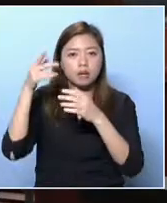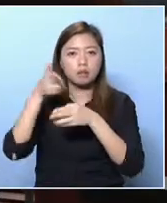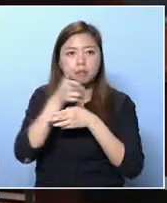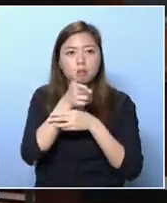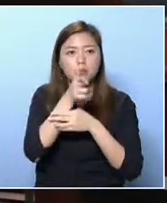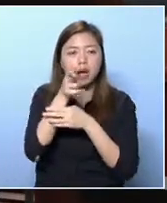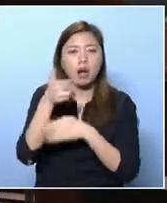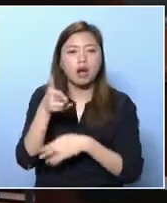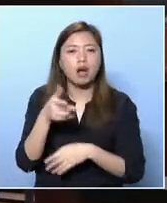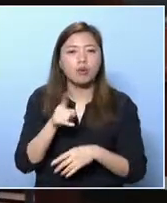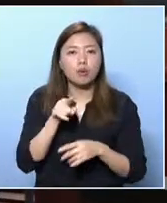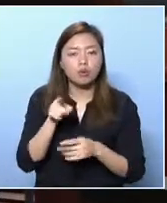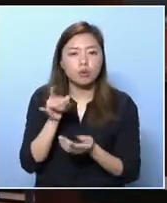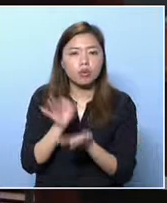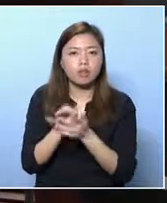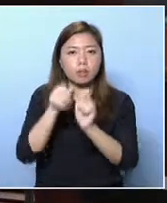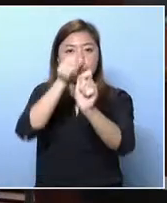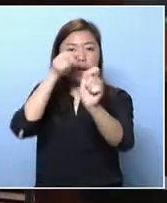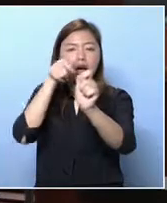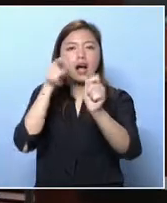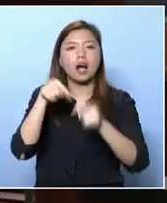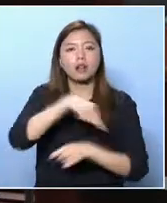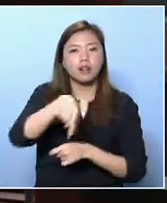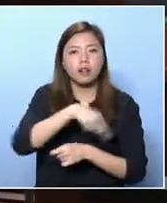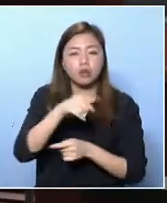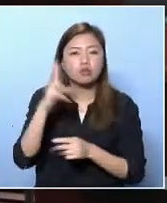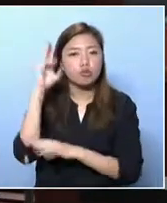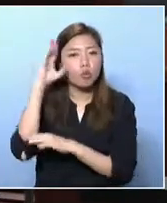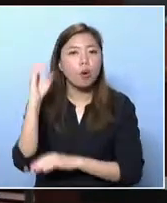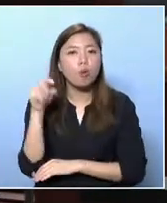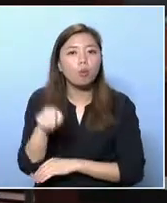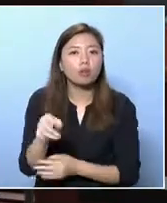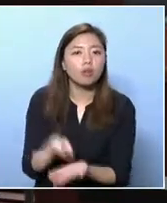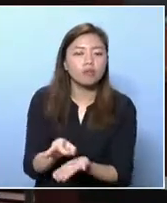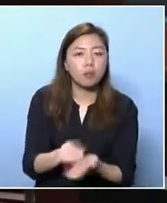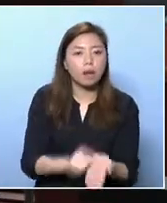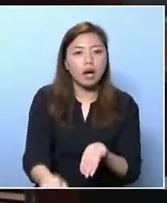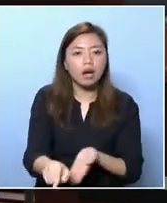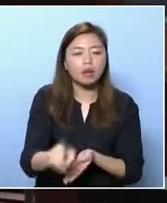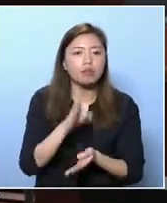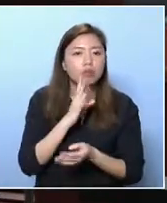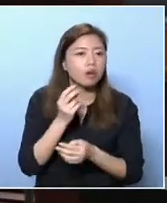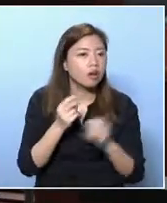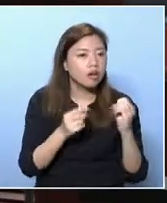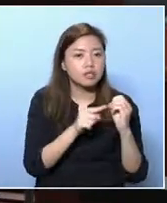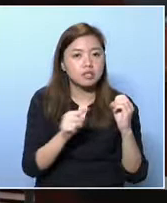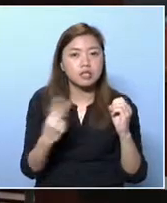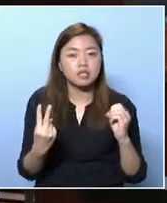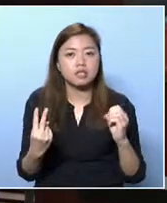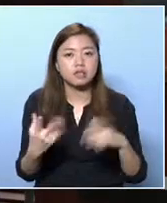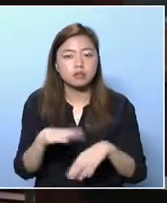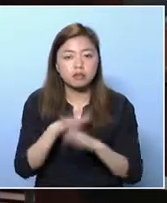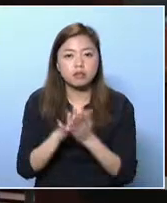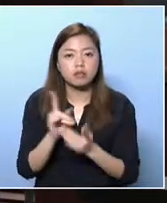Immigration Department headquarters, which would include firing range